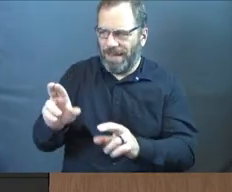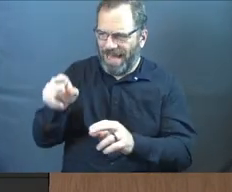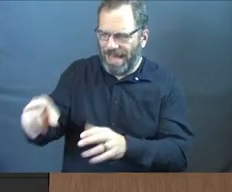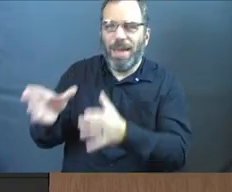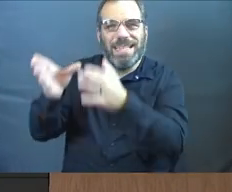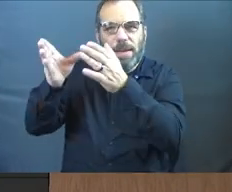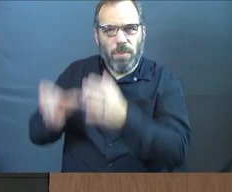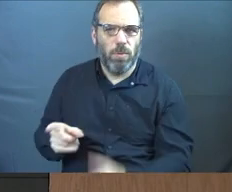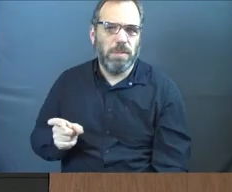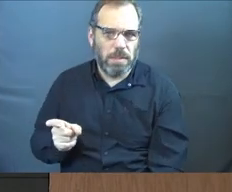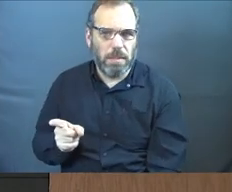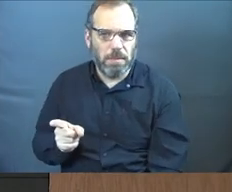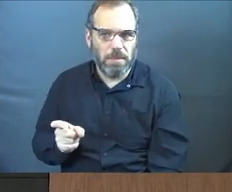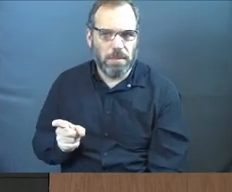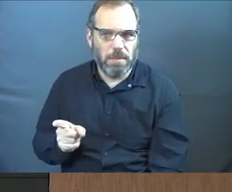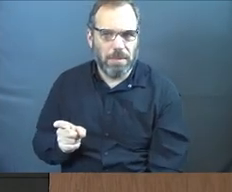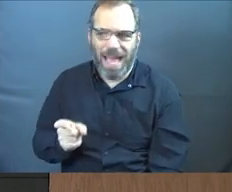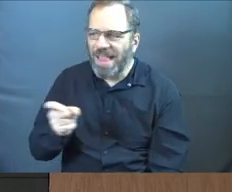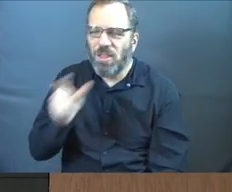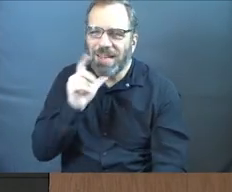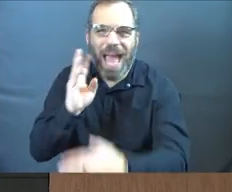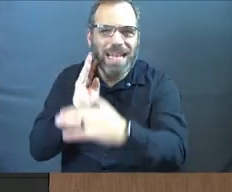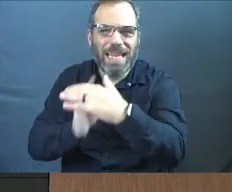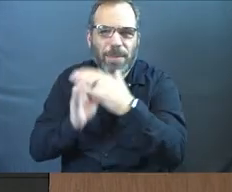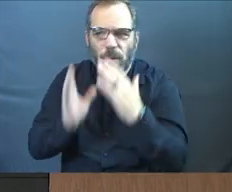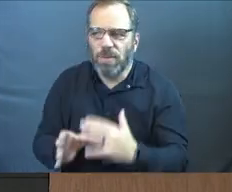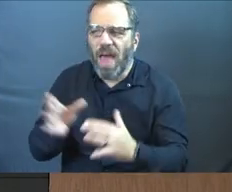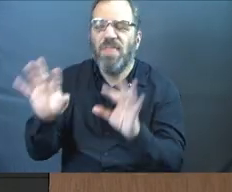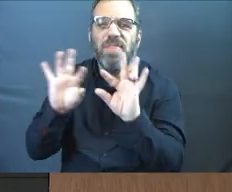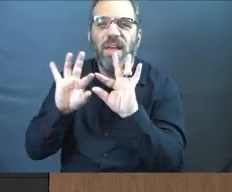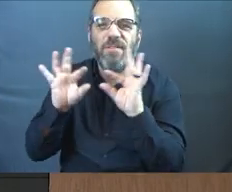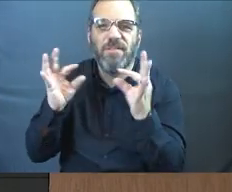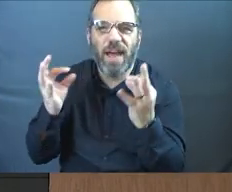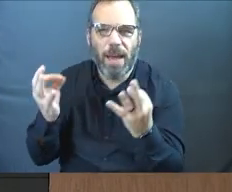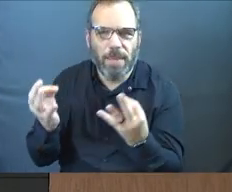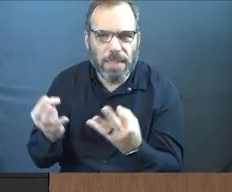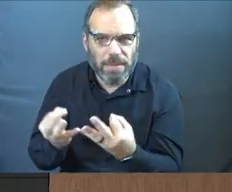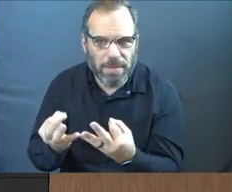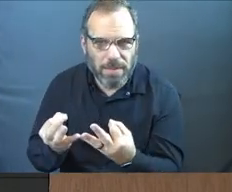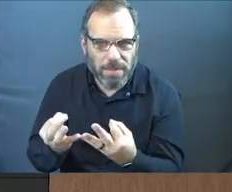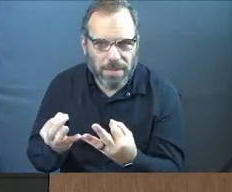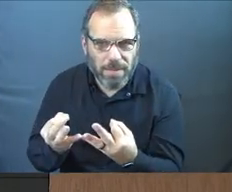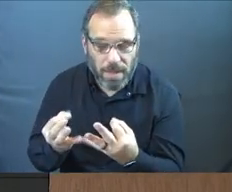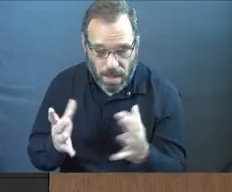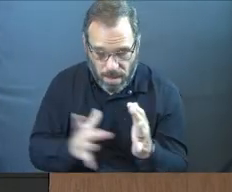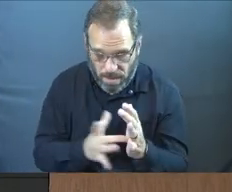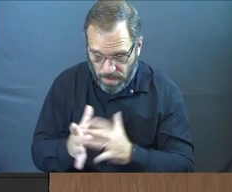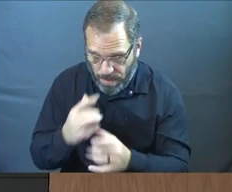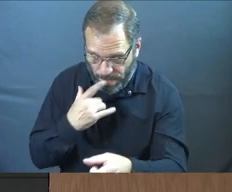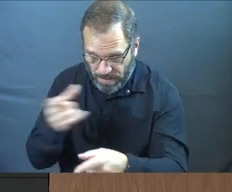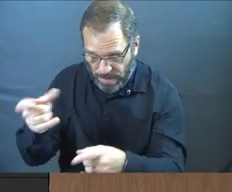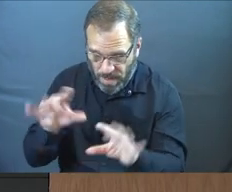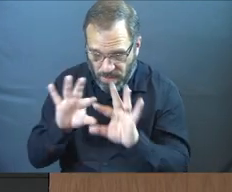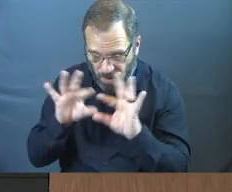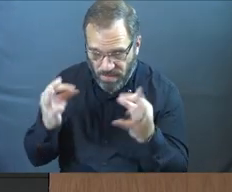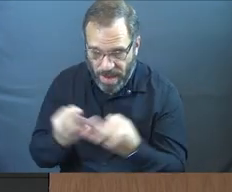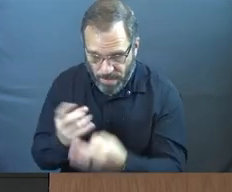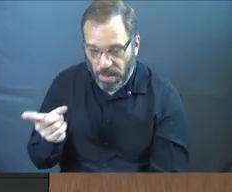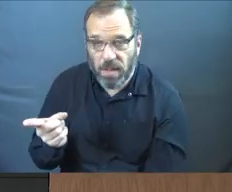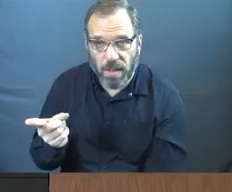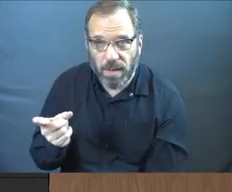people? Because they're not immigrants. They're families. The scripture would say they're families.